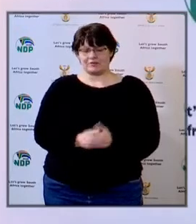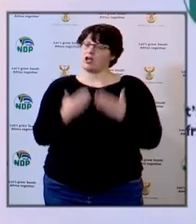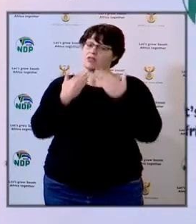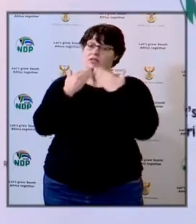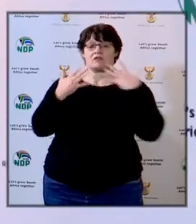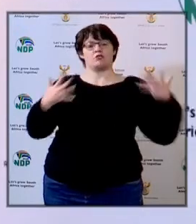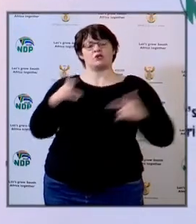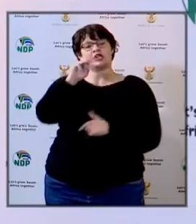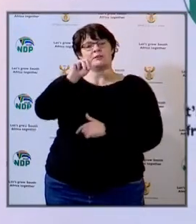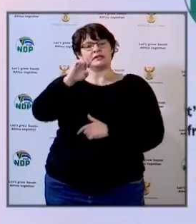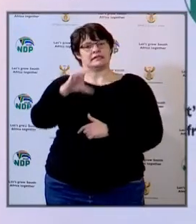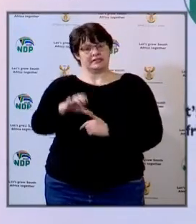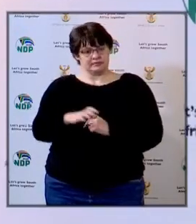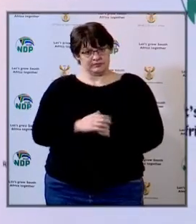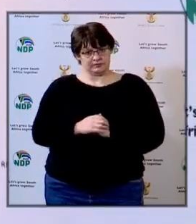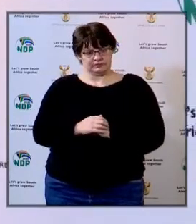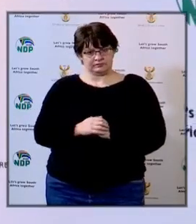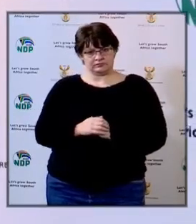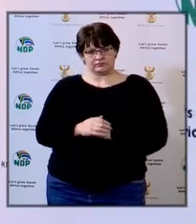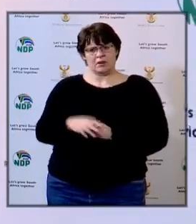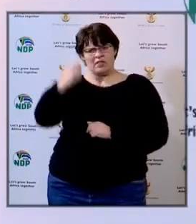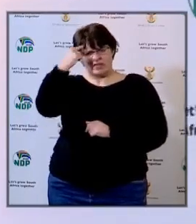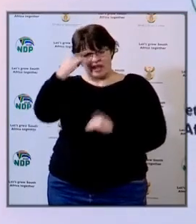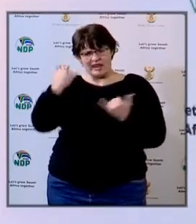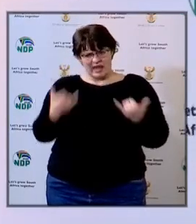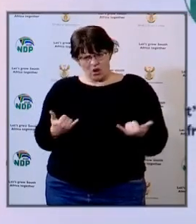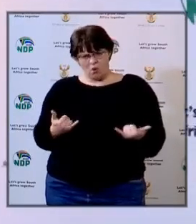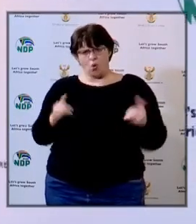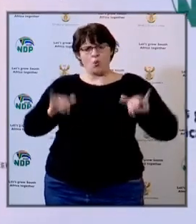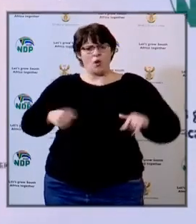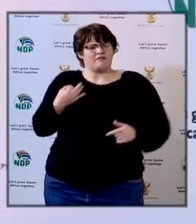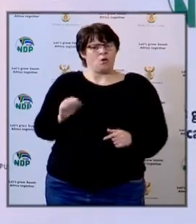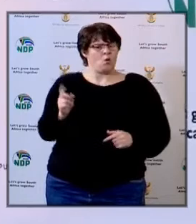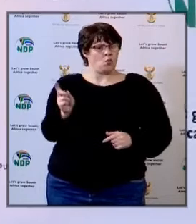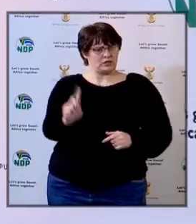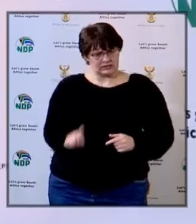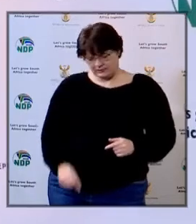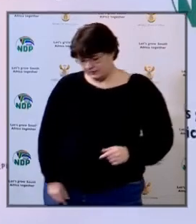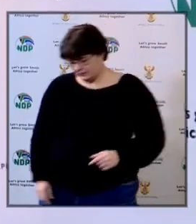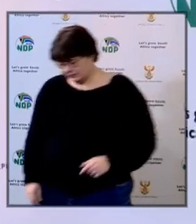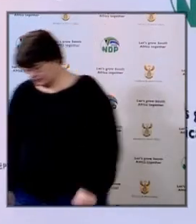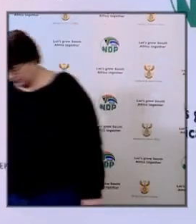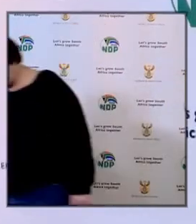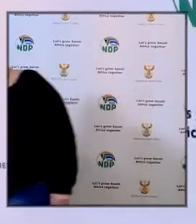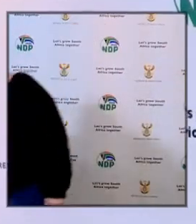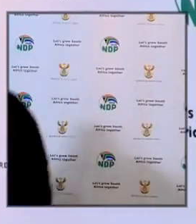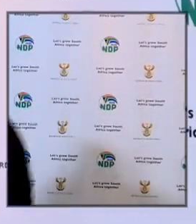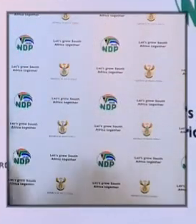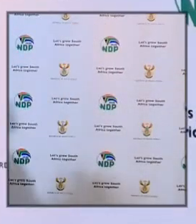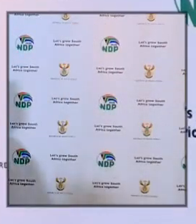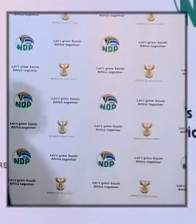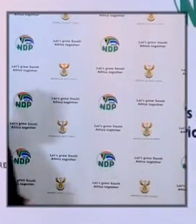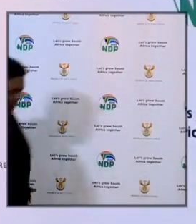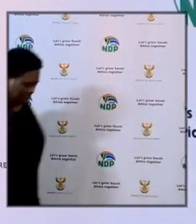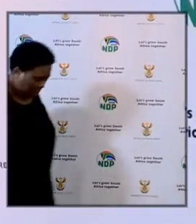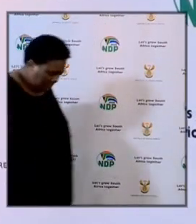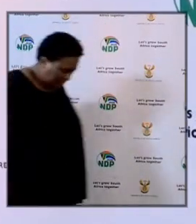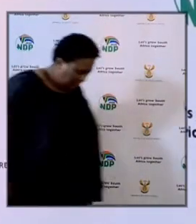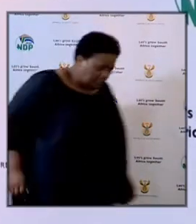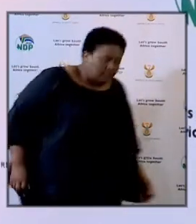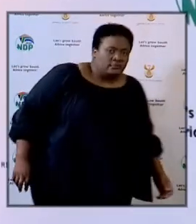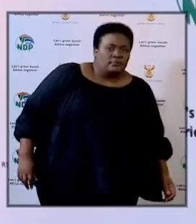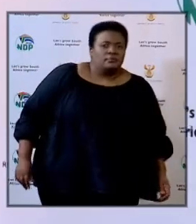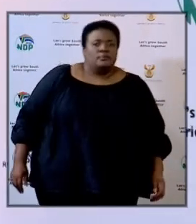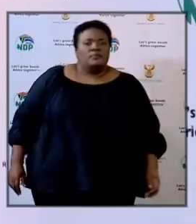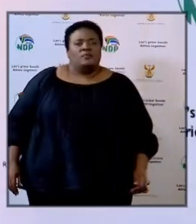thanks very much MEC I think now we just waiting for the video link from the MEC